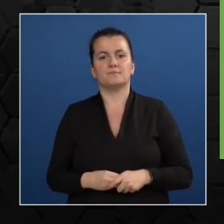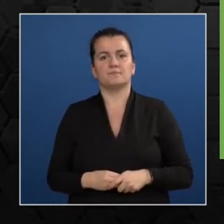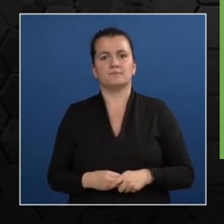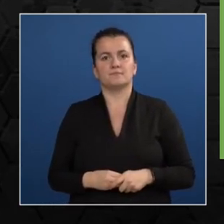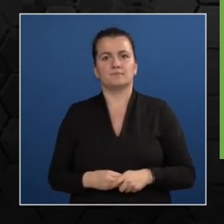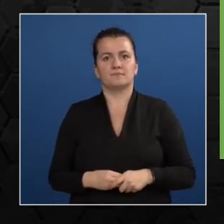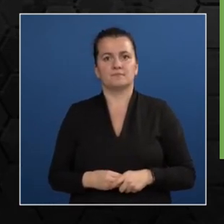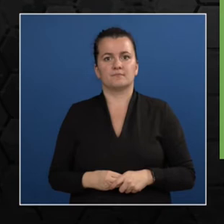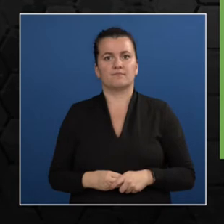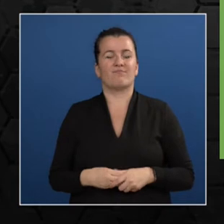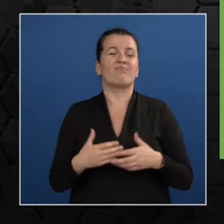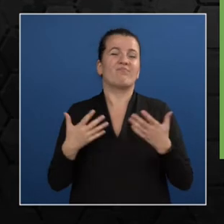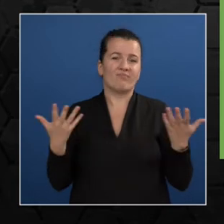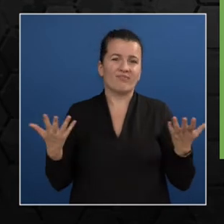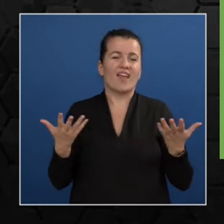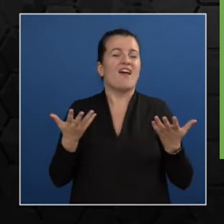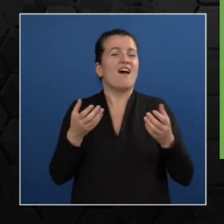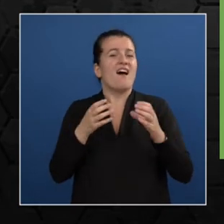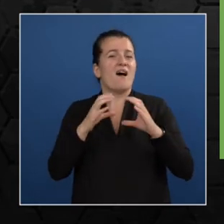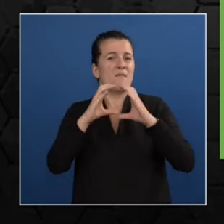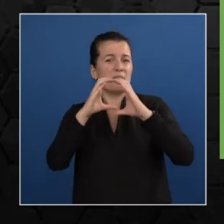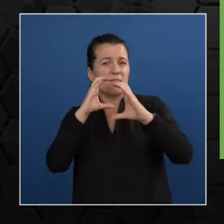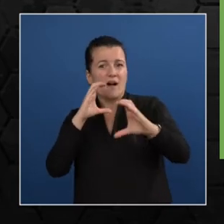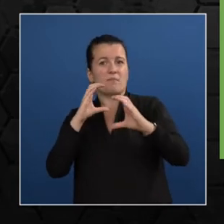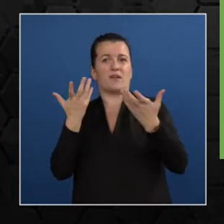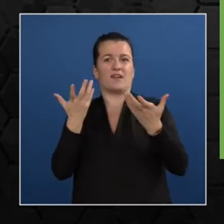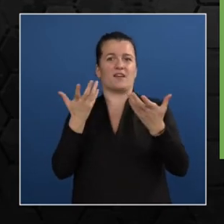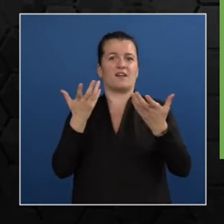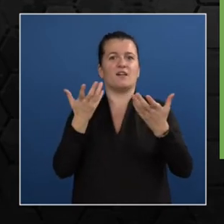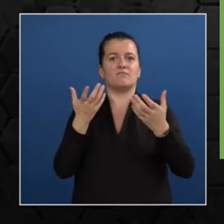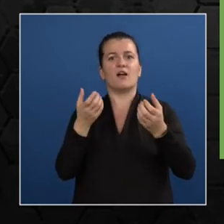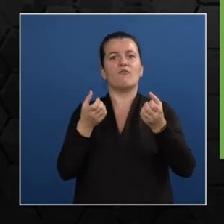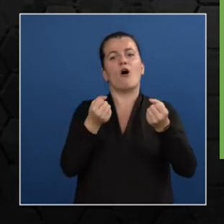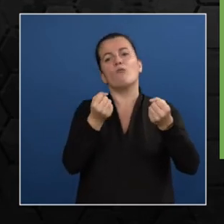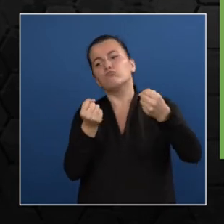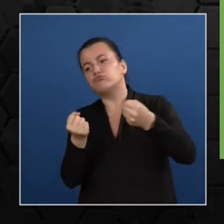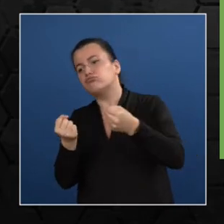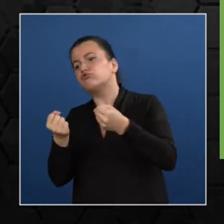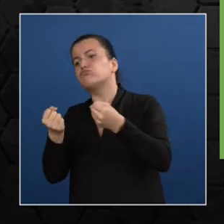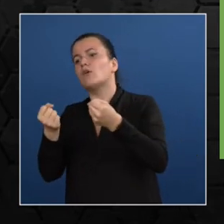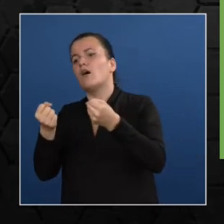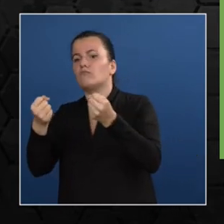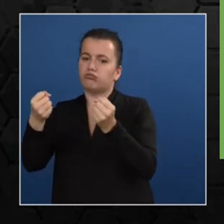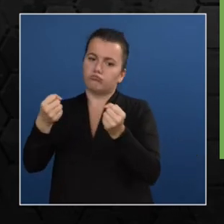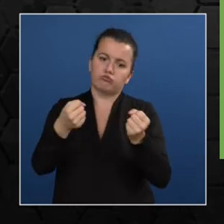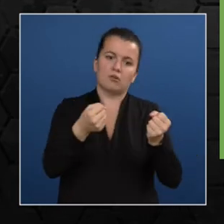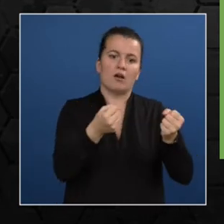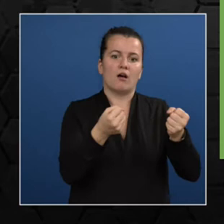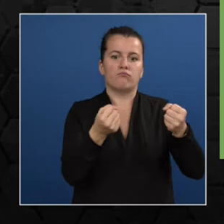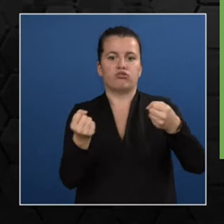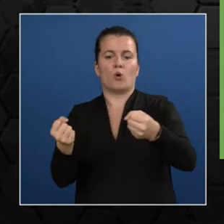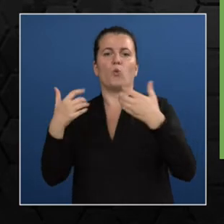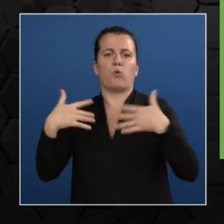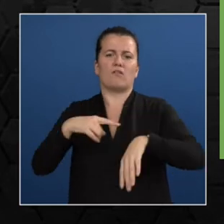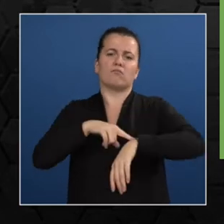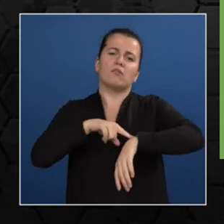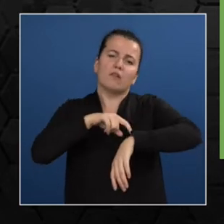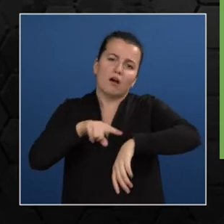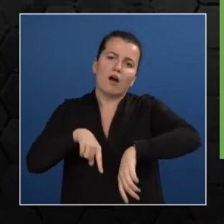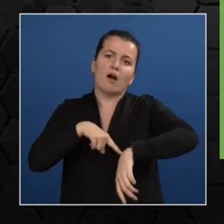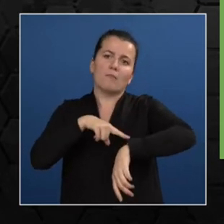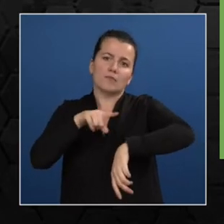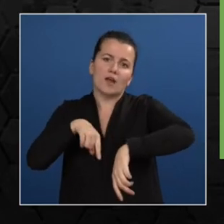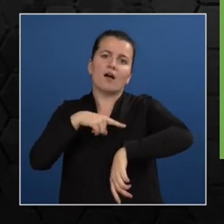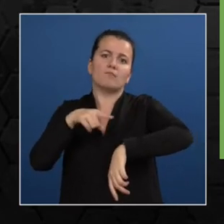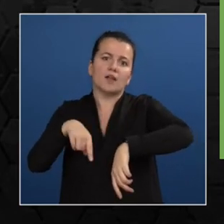take a lot of time in order to cater to individual passengers. So passengers dislike public transportation because of comprehensive catering